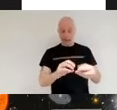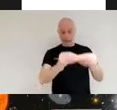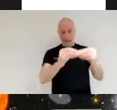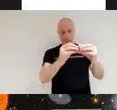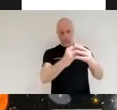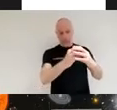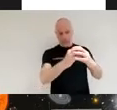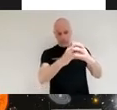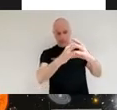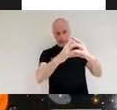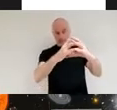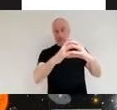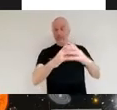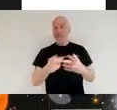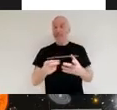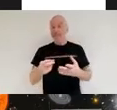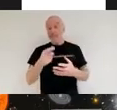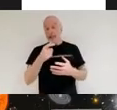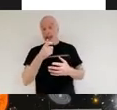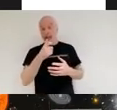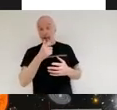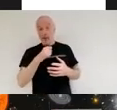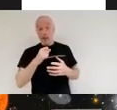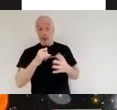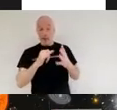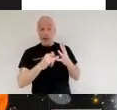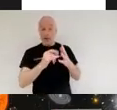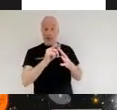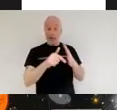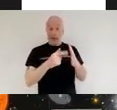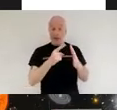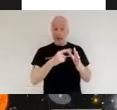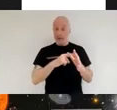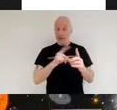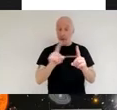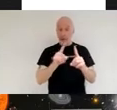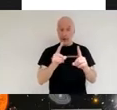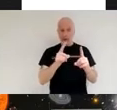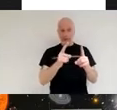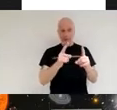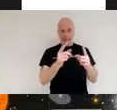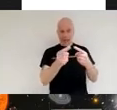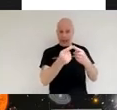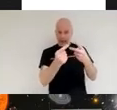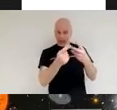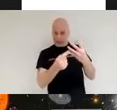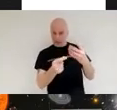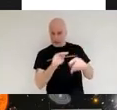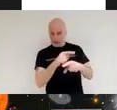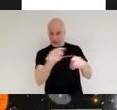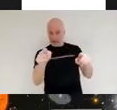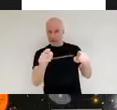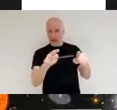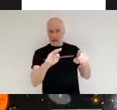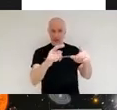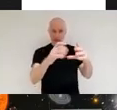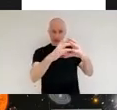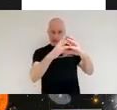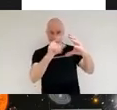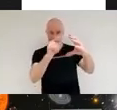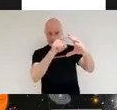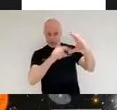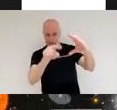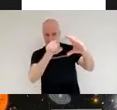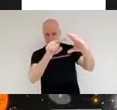to be able to use spectroscopy to work out what elements are in that disk to study organic molecules to study the